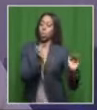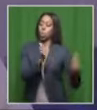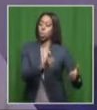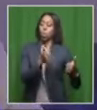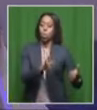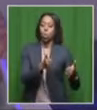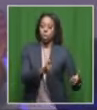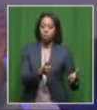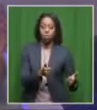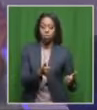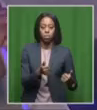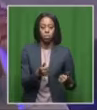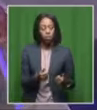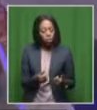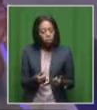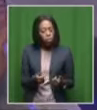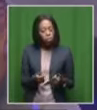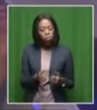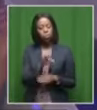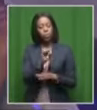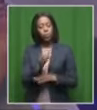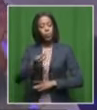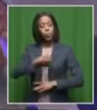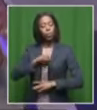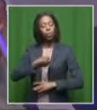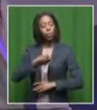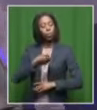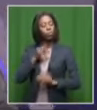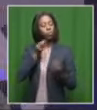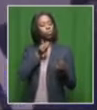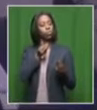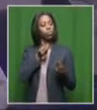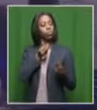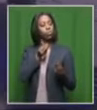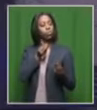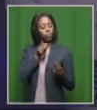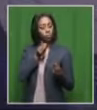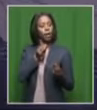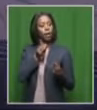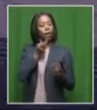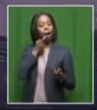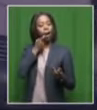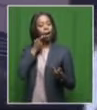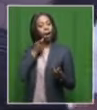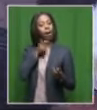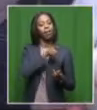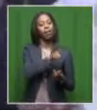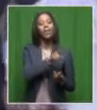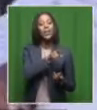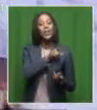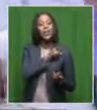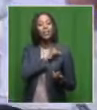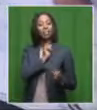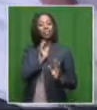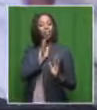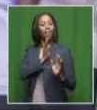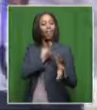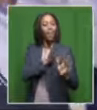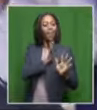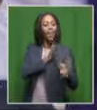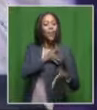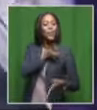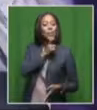and all the other products. And so young people became drawn to Hubli Bubli because they were given the impression that it's less harmful